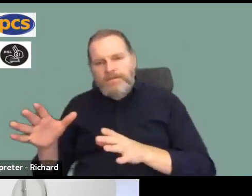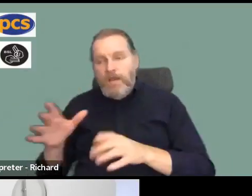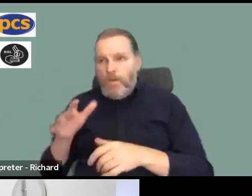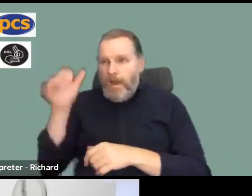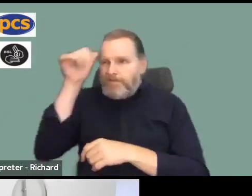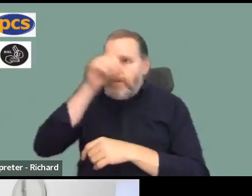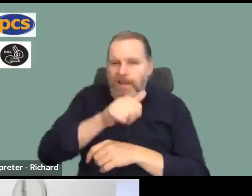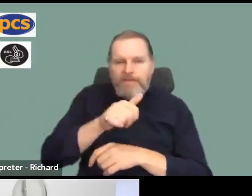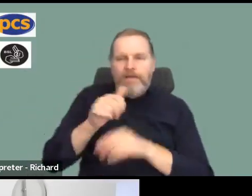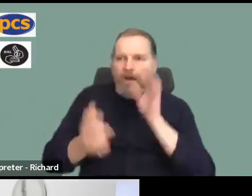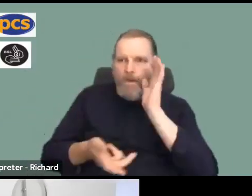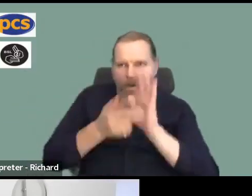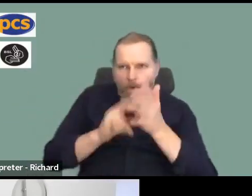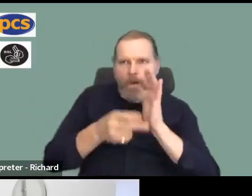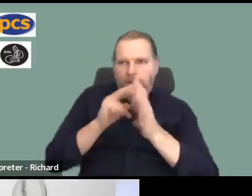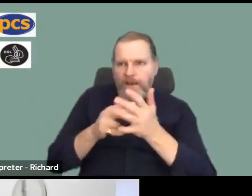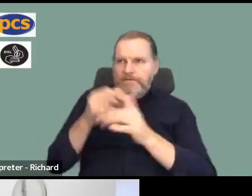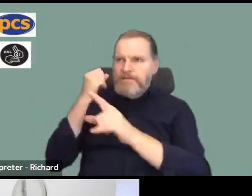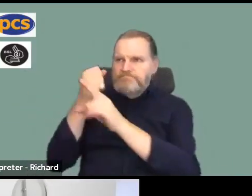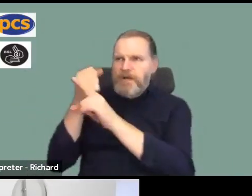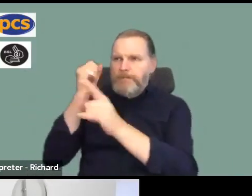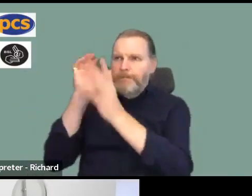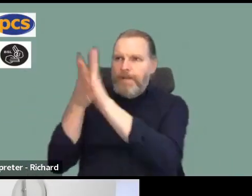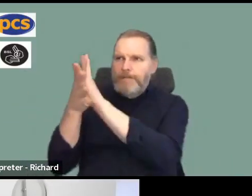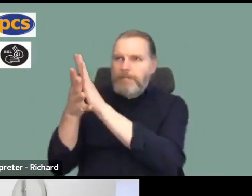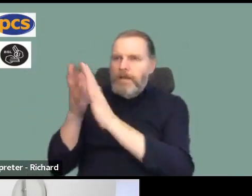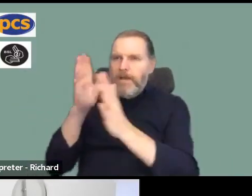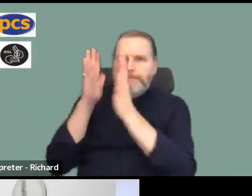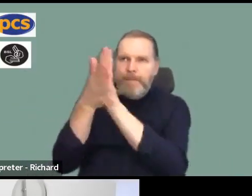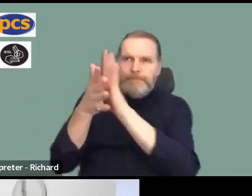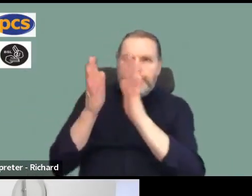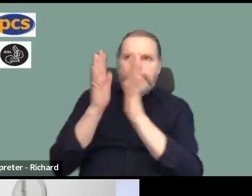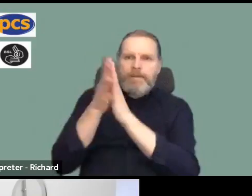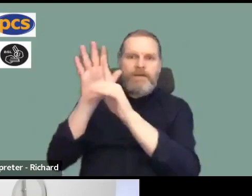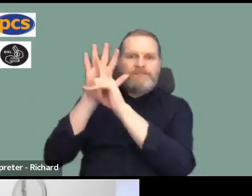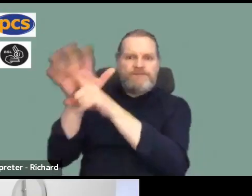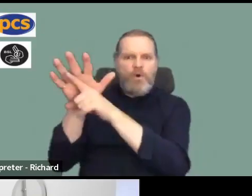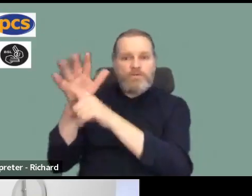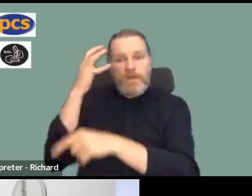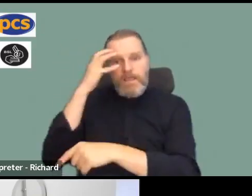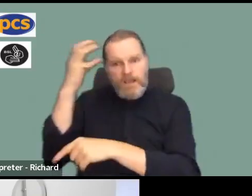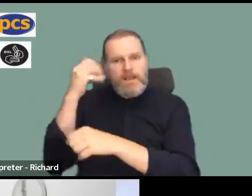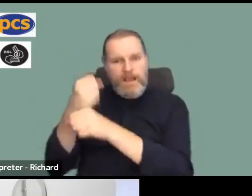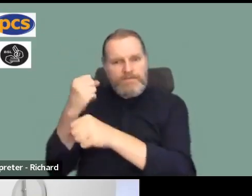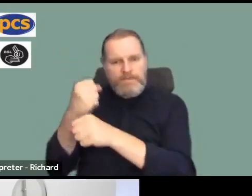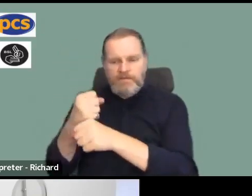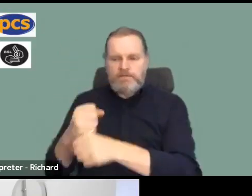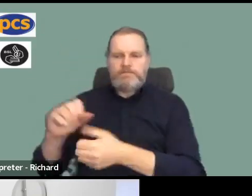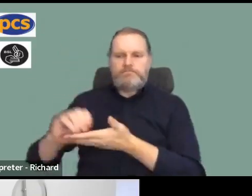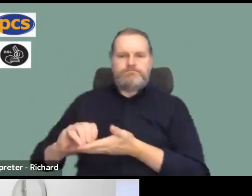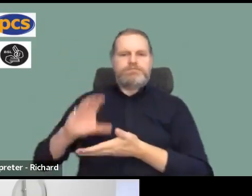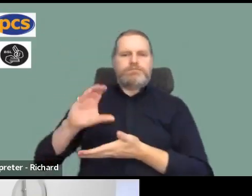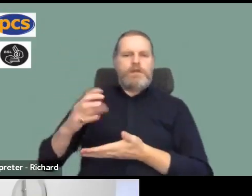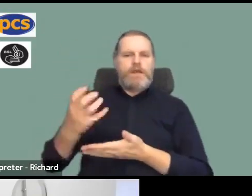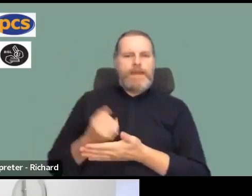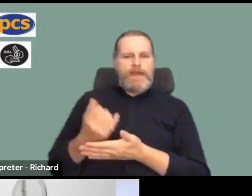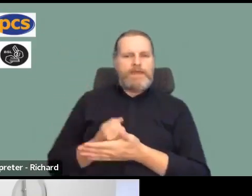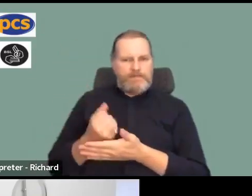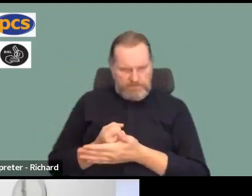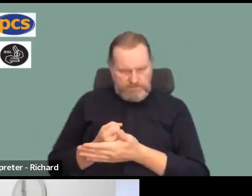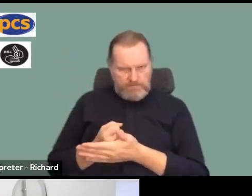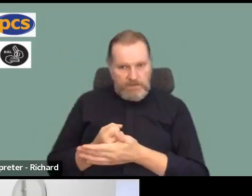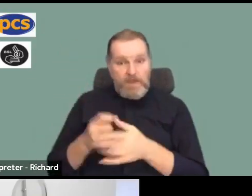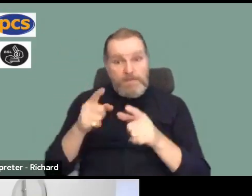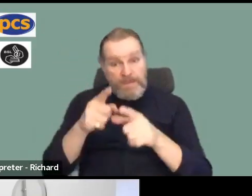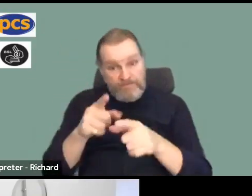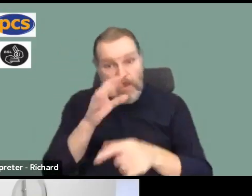organise action that is hard-hitting and sustained. That probably means that we will try and make sure that we give some financial support